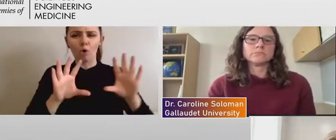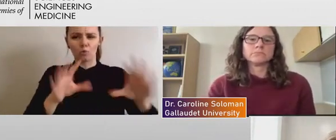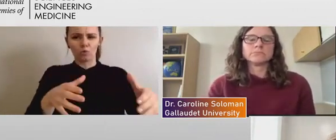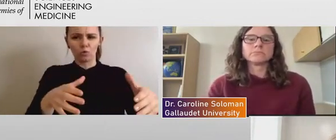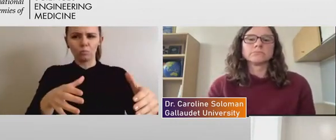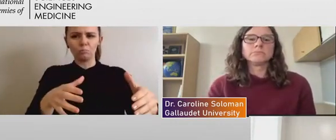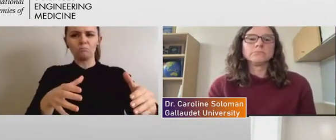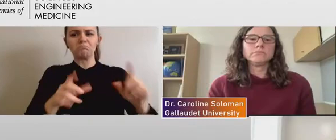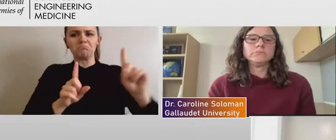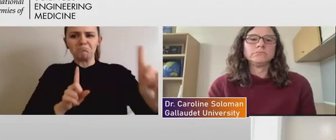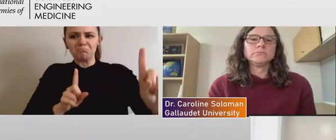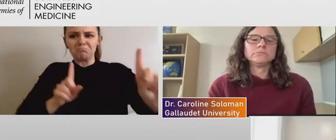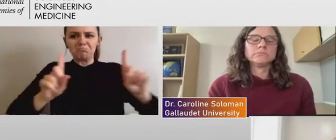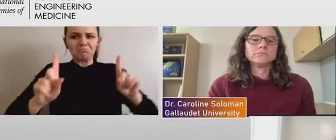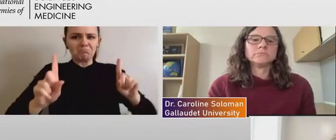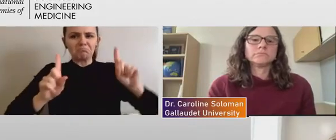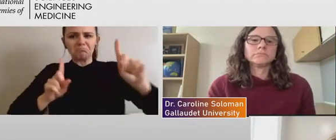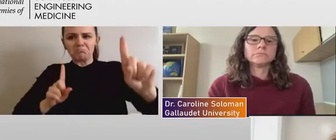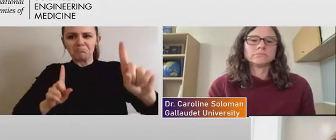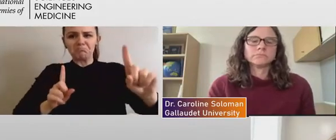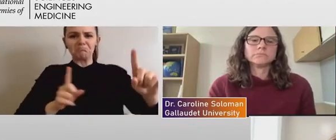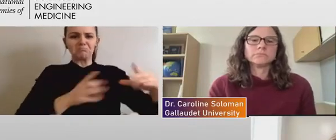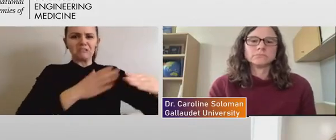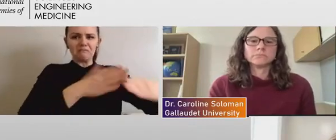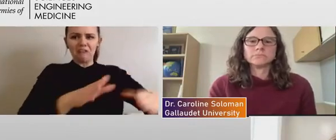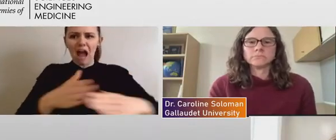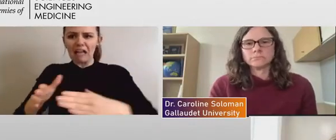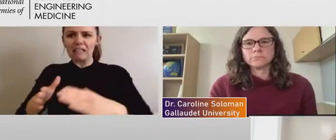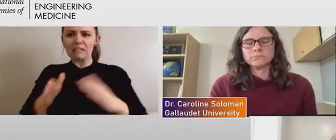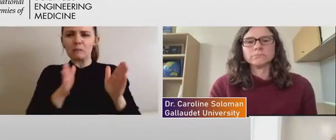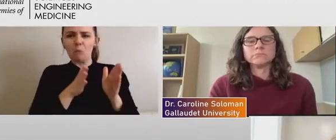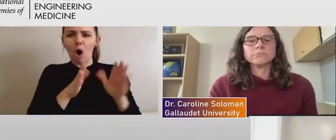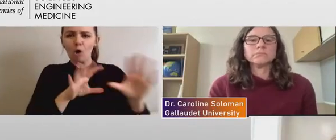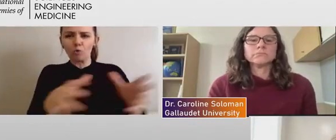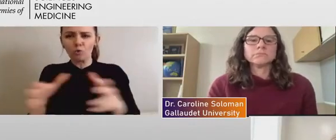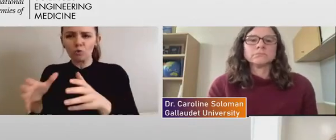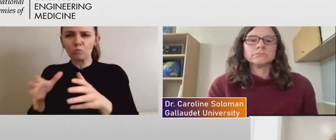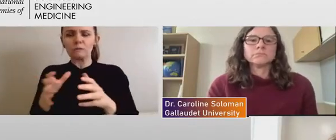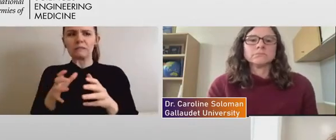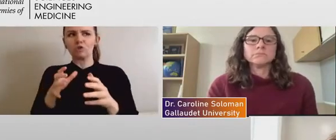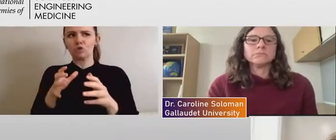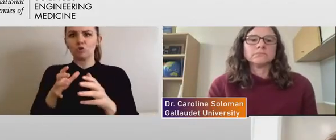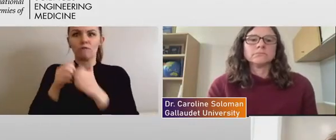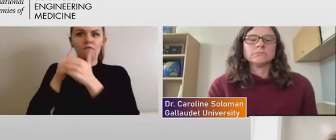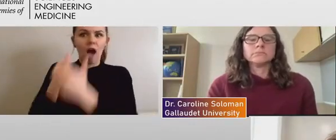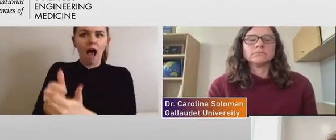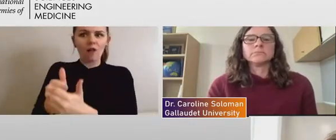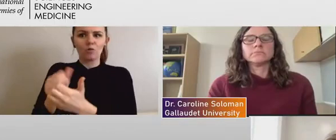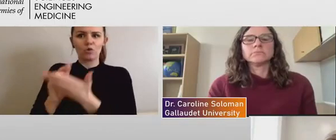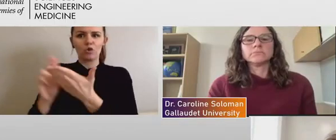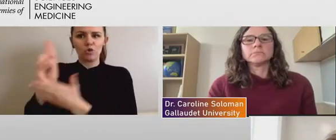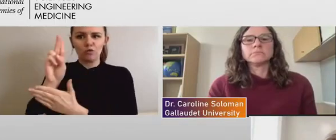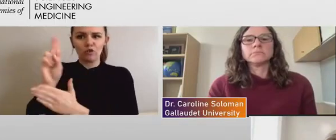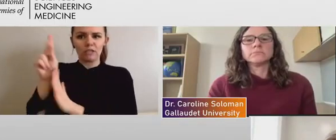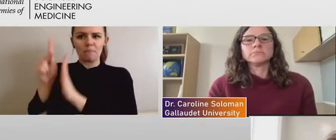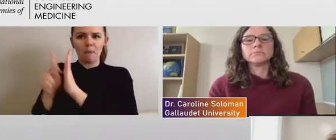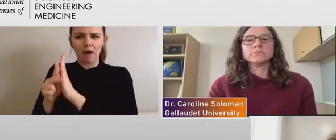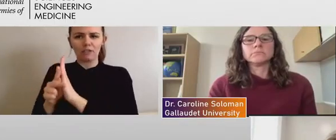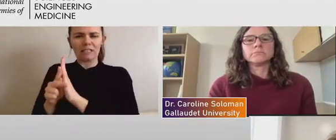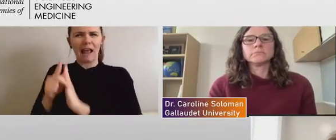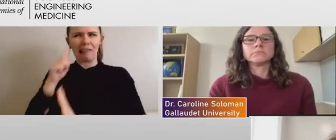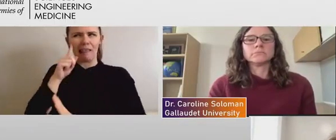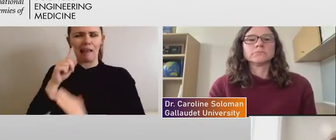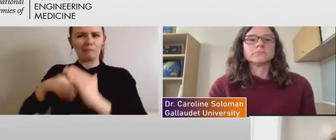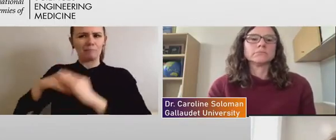of divided into smaller groups so that it was, uh, kind of fit the university policy of no more than six in a certain size space.